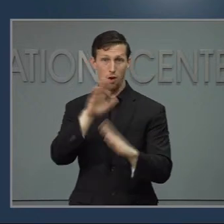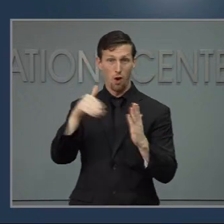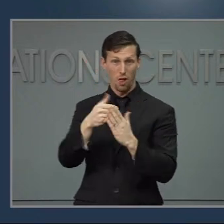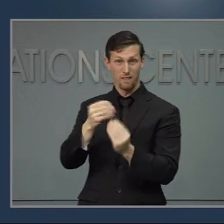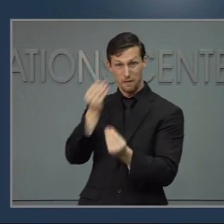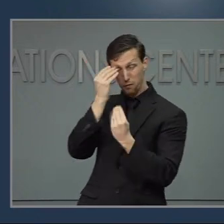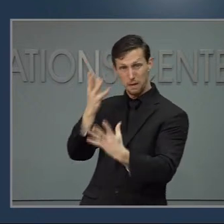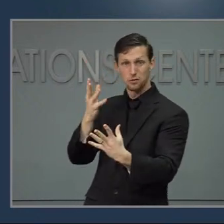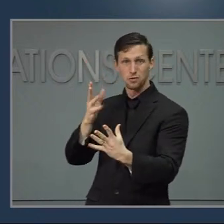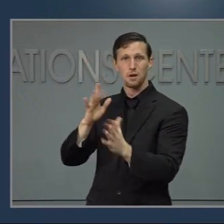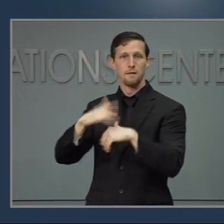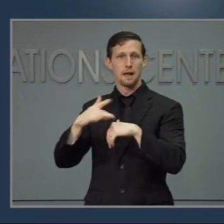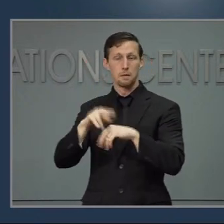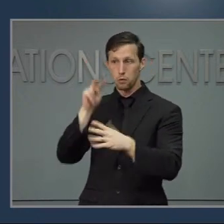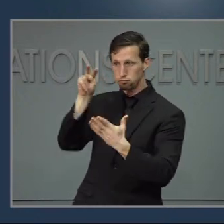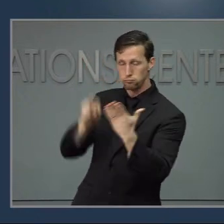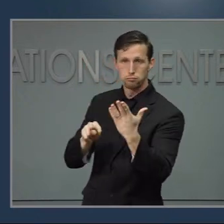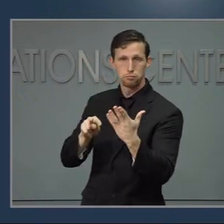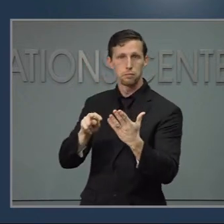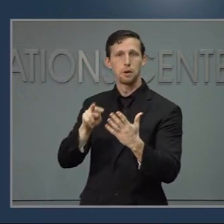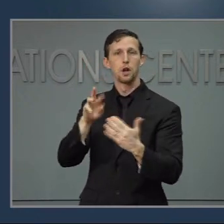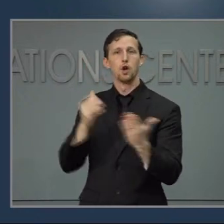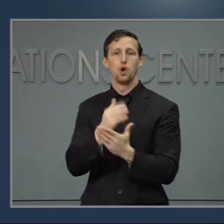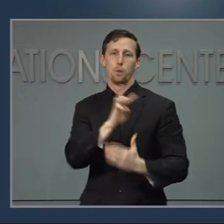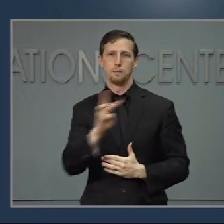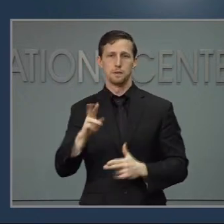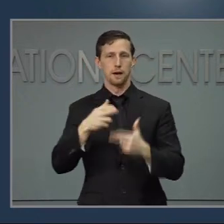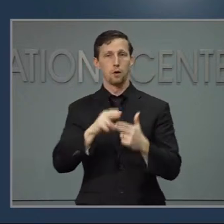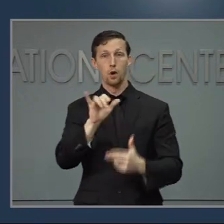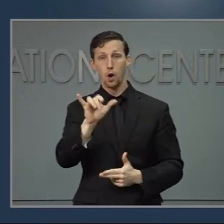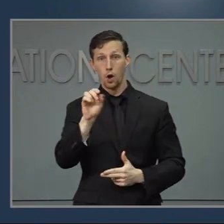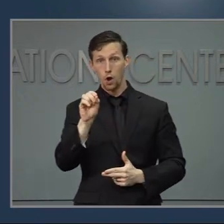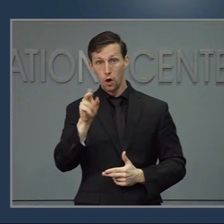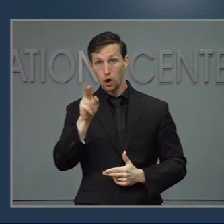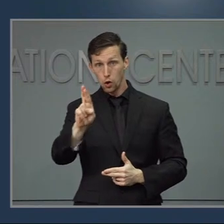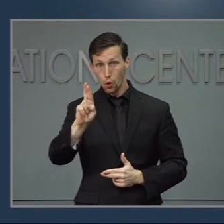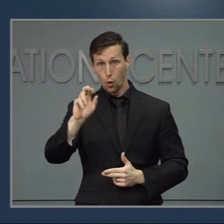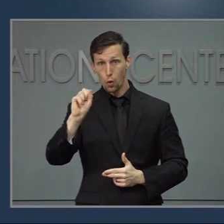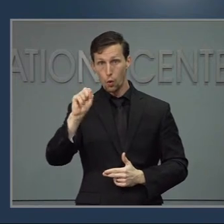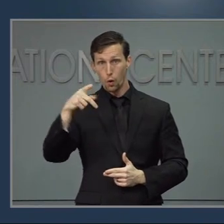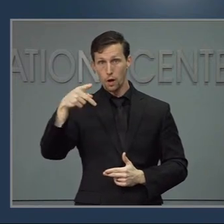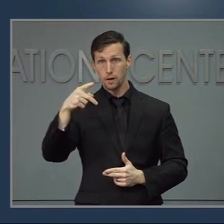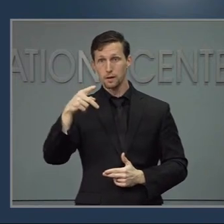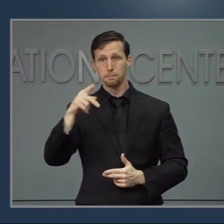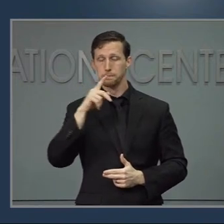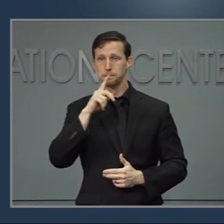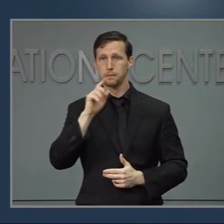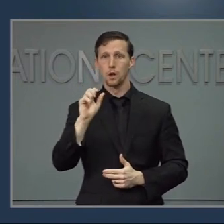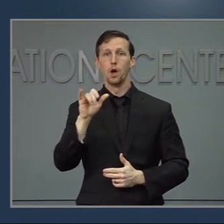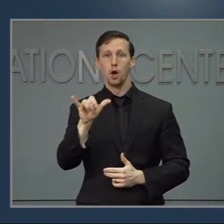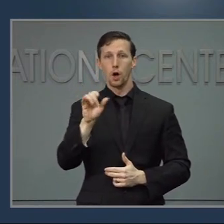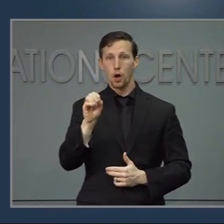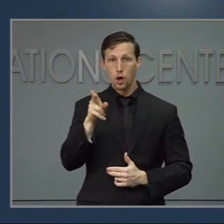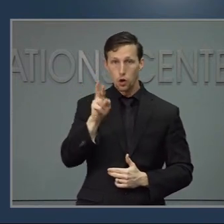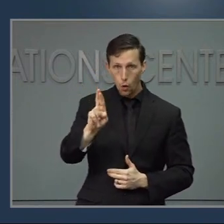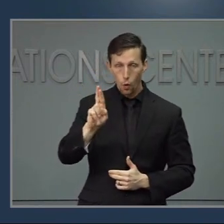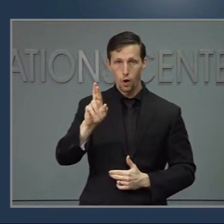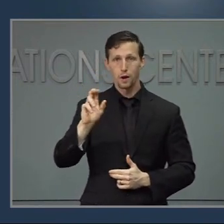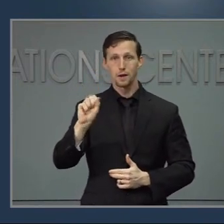webpage, YourSpotYourShot.nc.gov. YourShotYourSpot. Sorry.